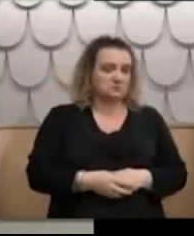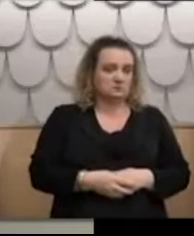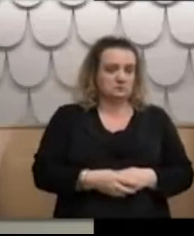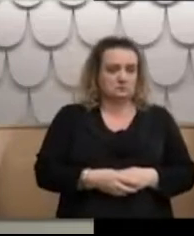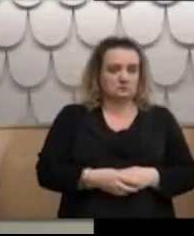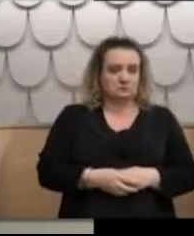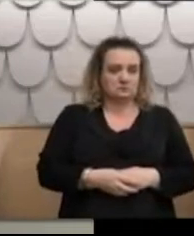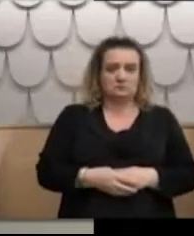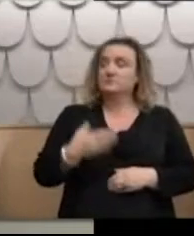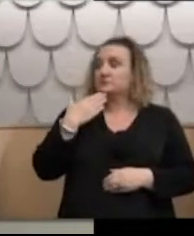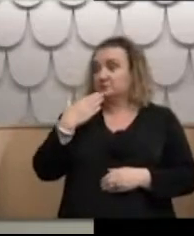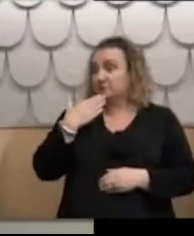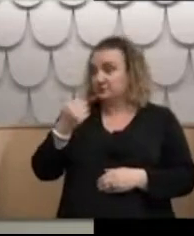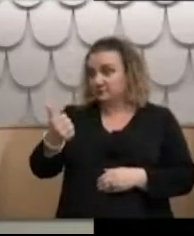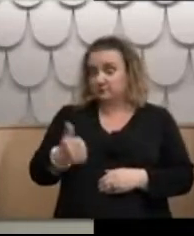Ka pai, thank you.